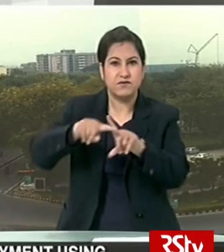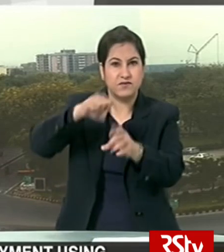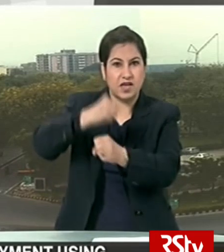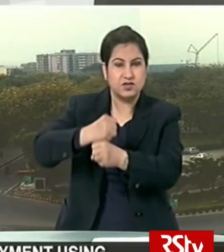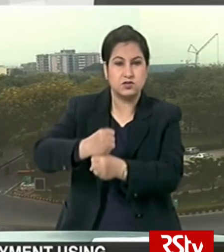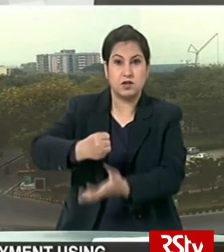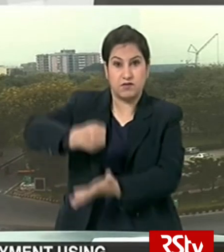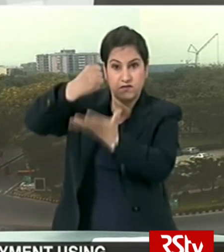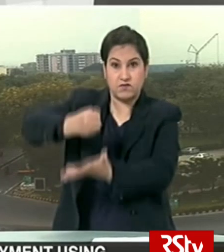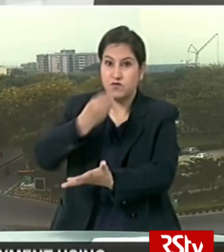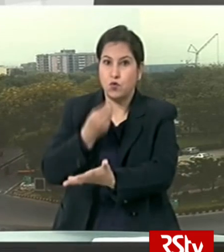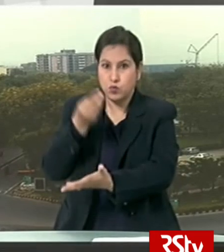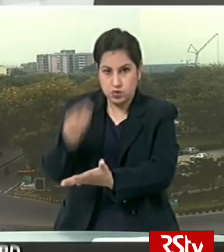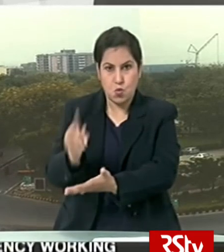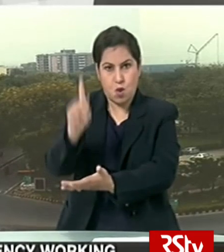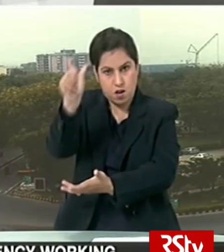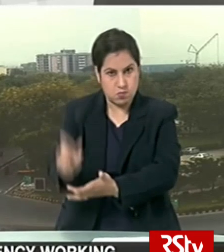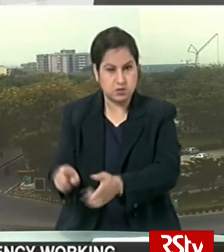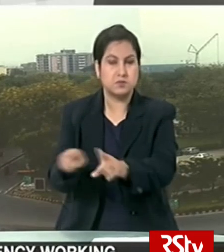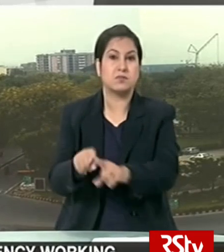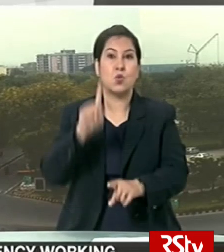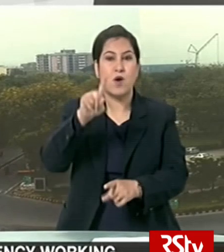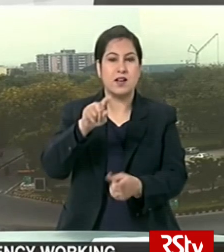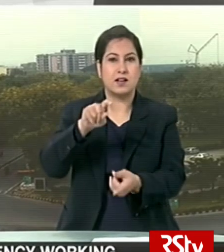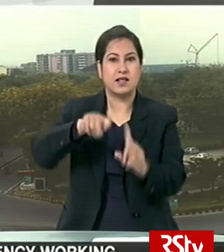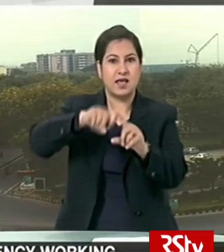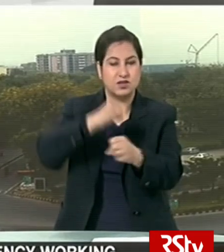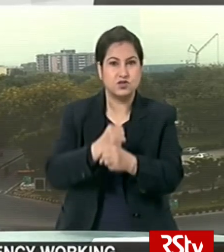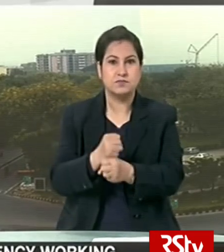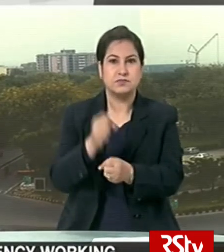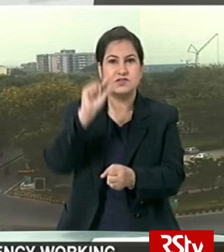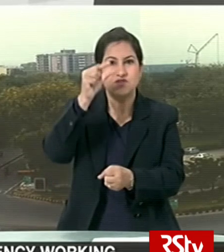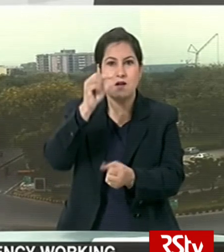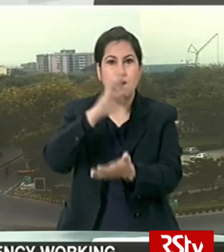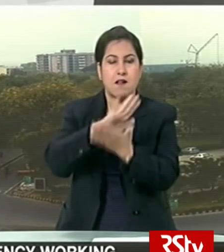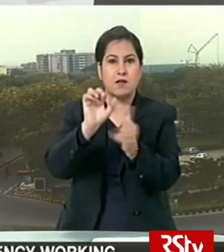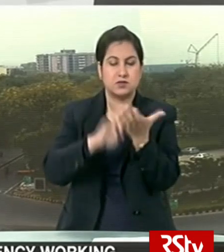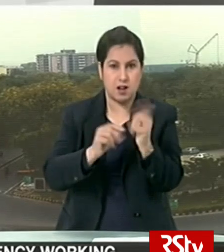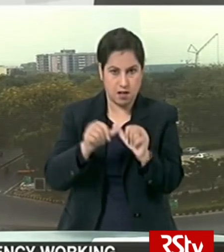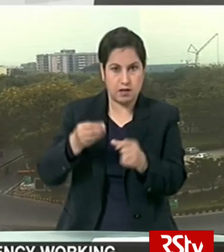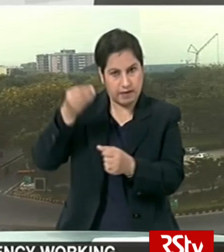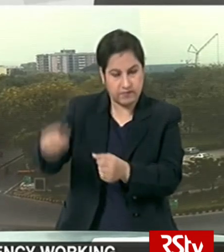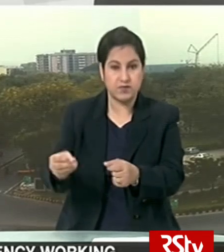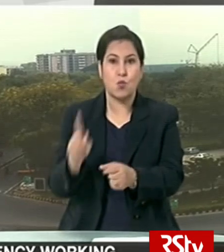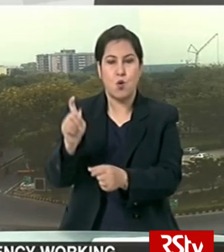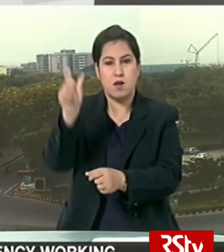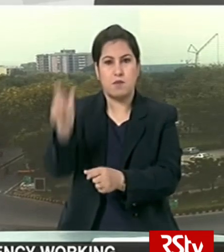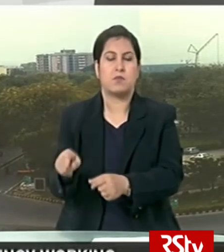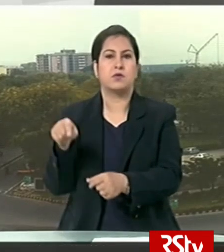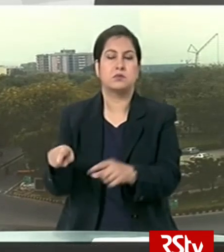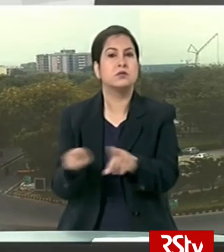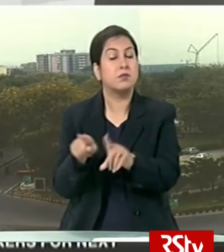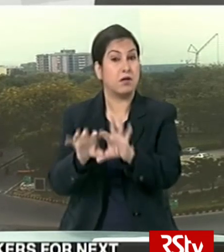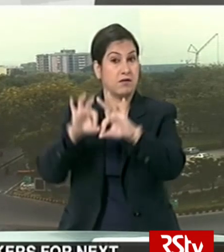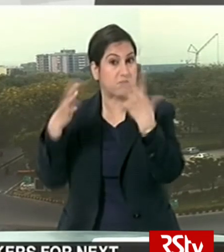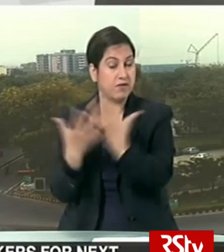person of wheat or rice or one kg of chenna so that that is for per family and if